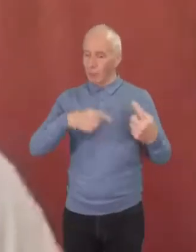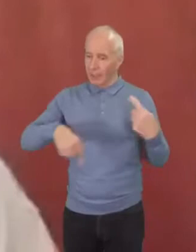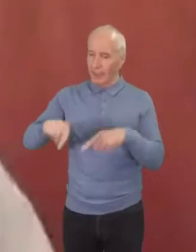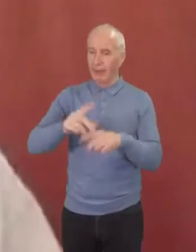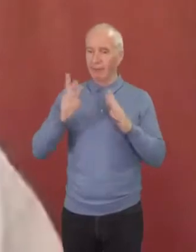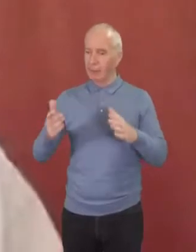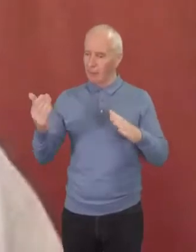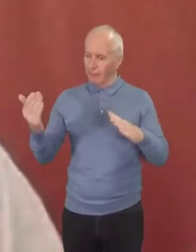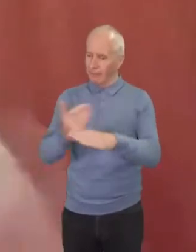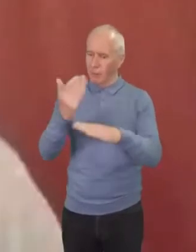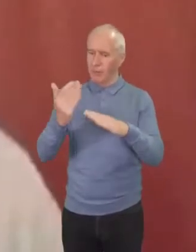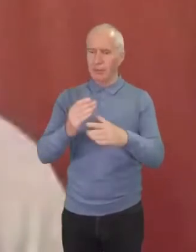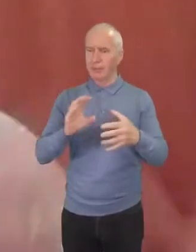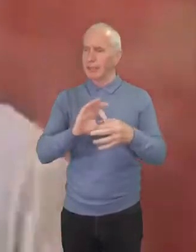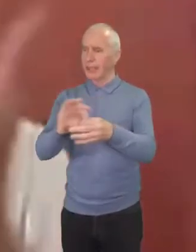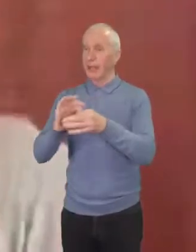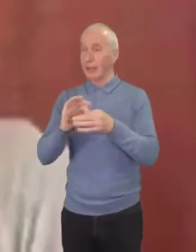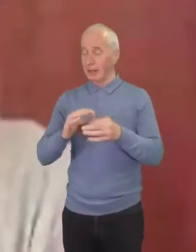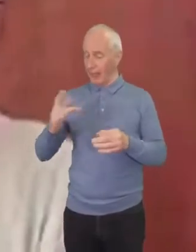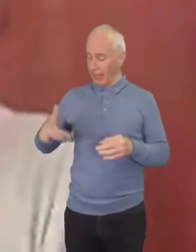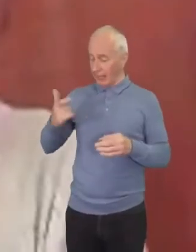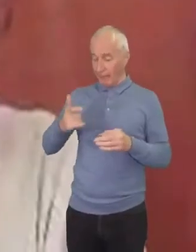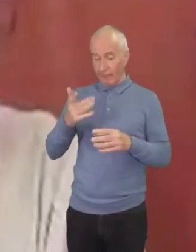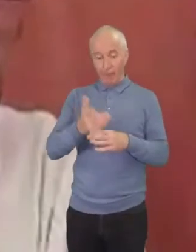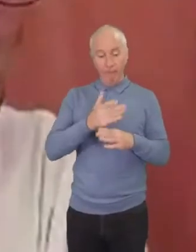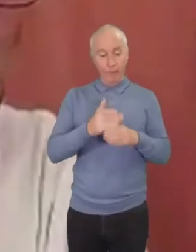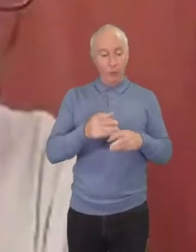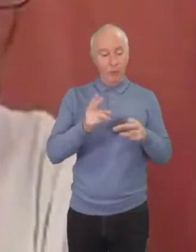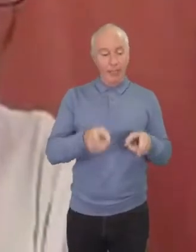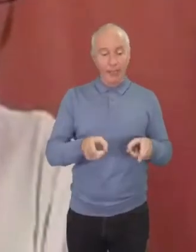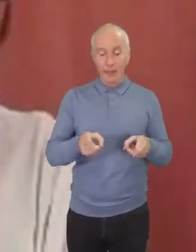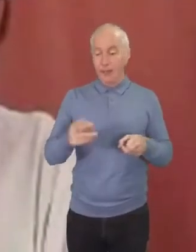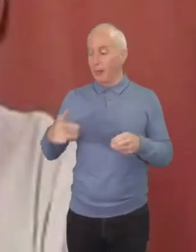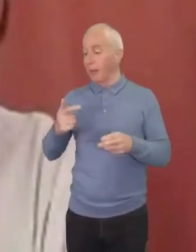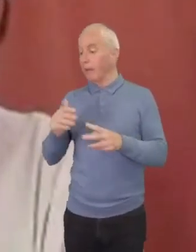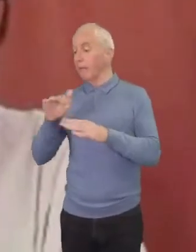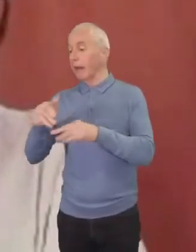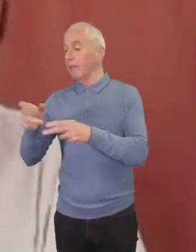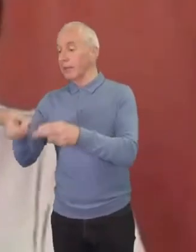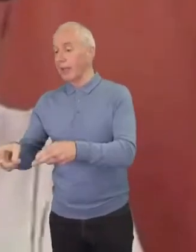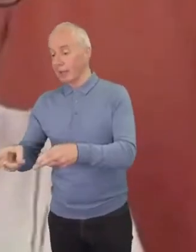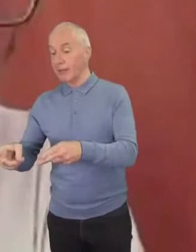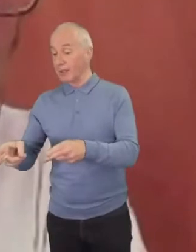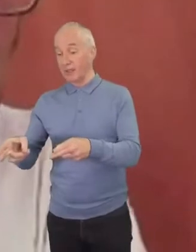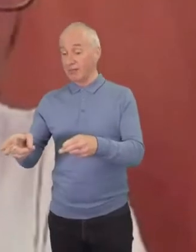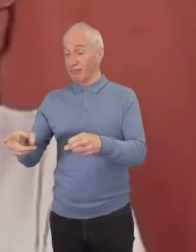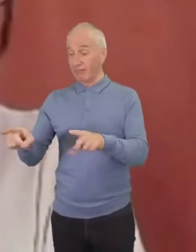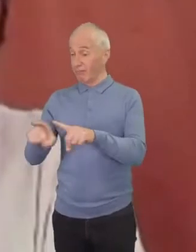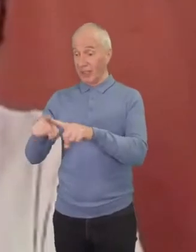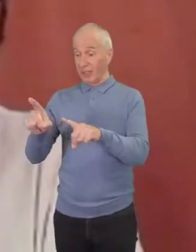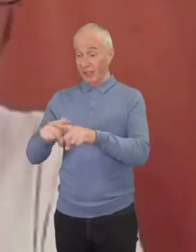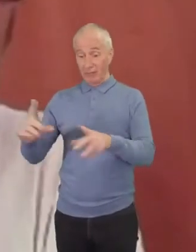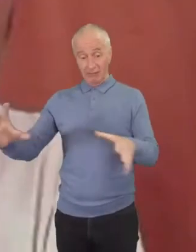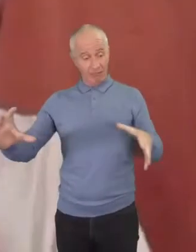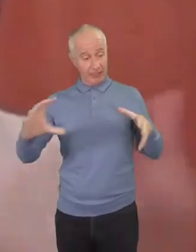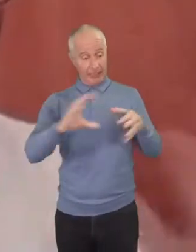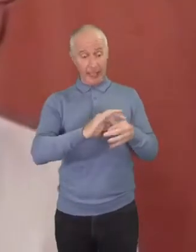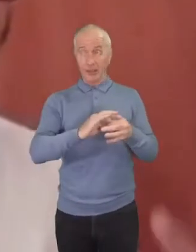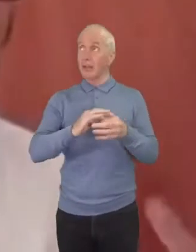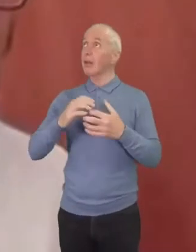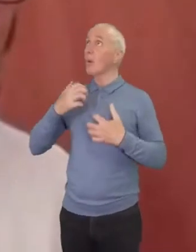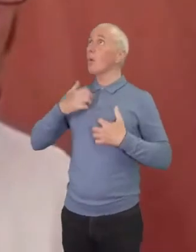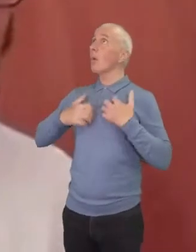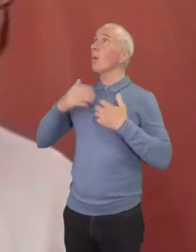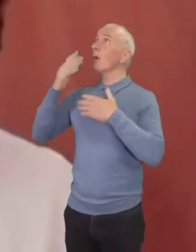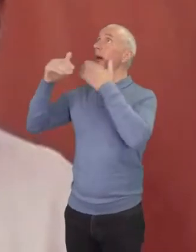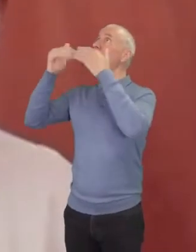and i think you know life before death and life after death is one of those that we can be excited about heaven but that doesn't